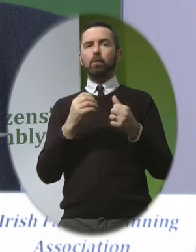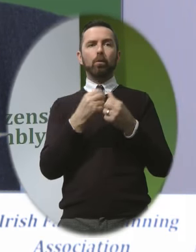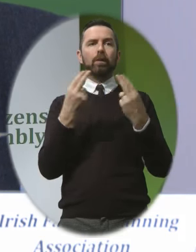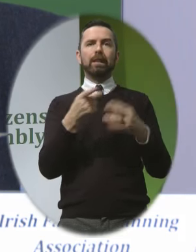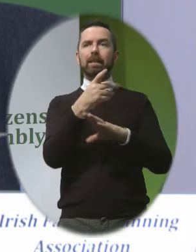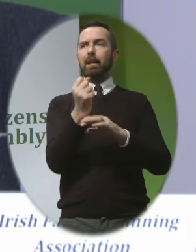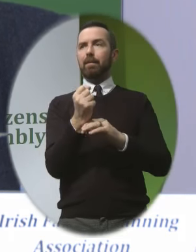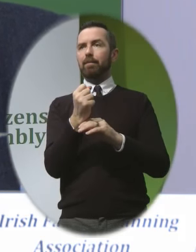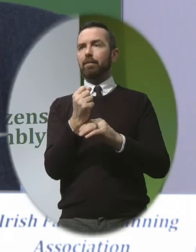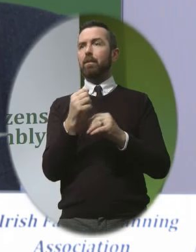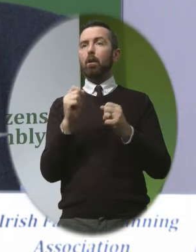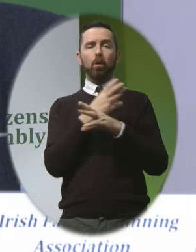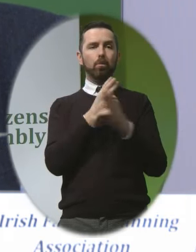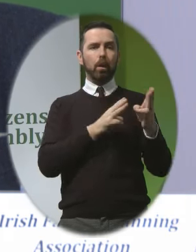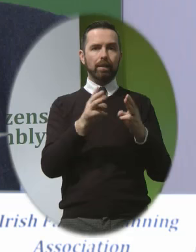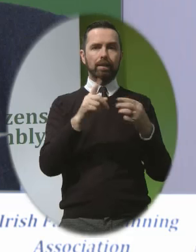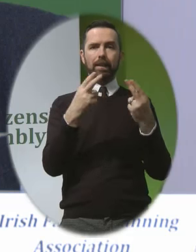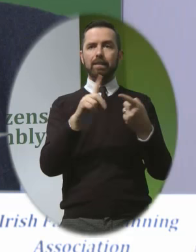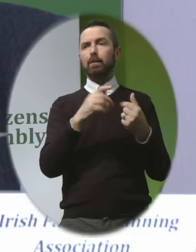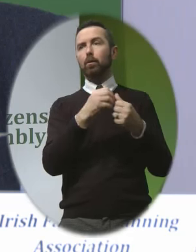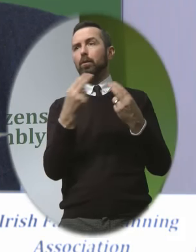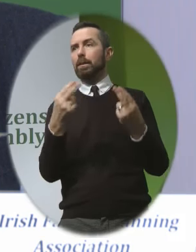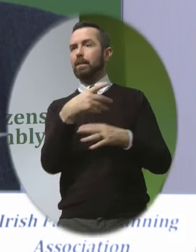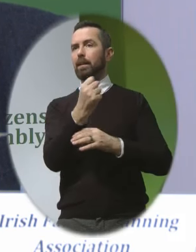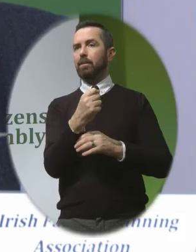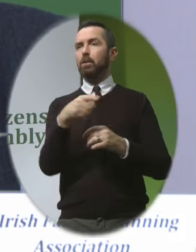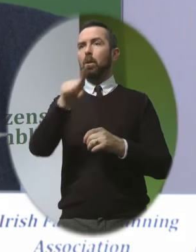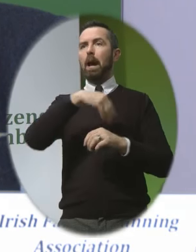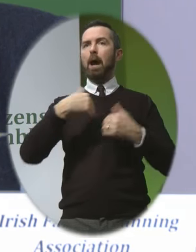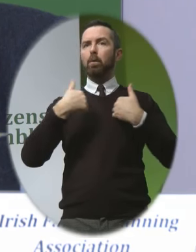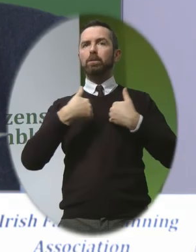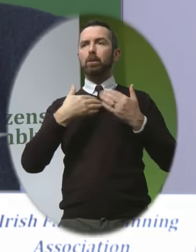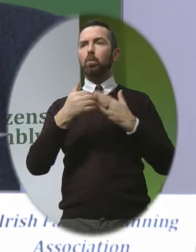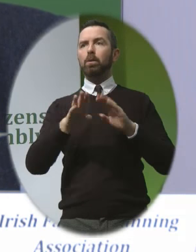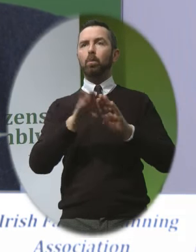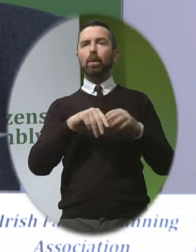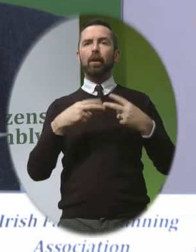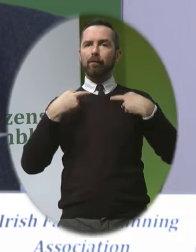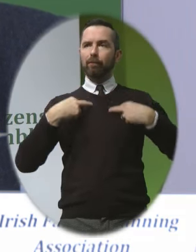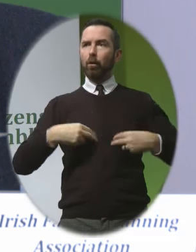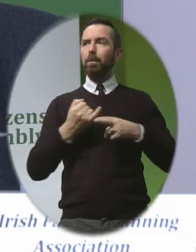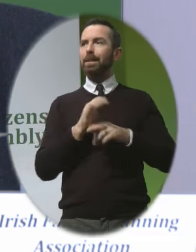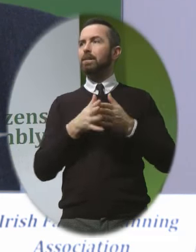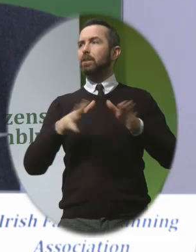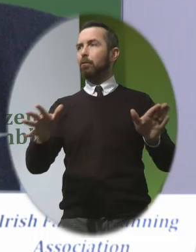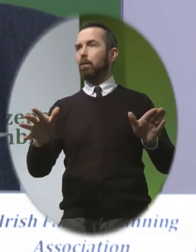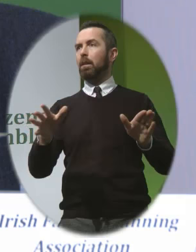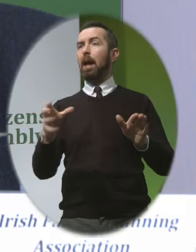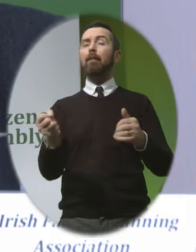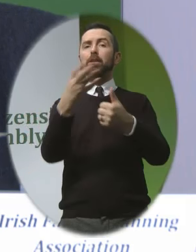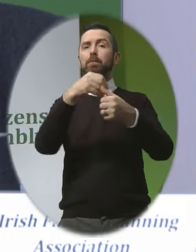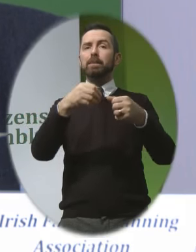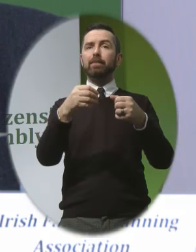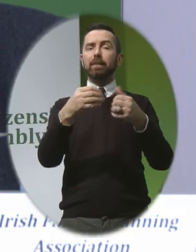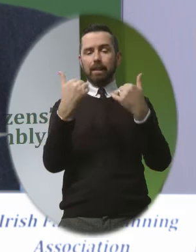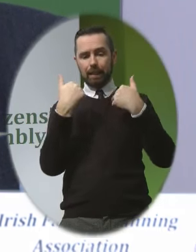they may have So our concern is with the vulnerable generally We have a particular interest in the rights of the unborn